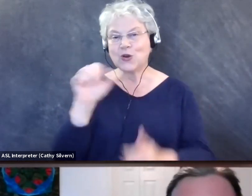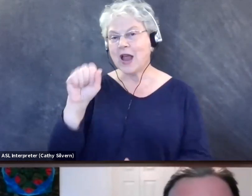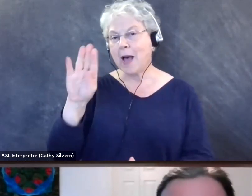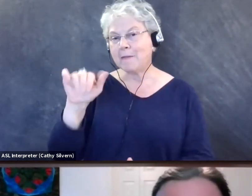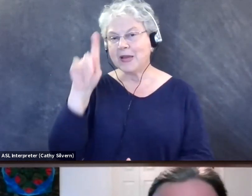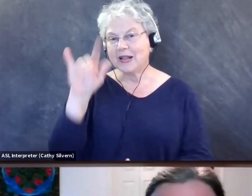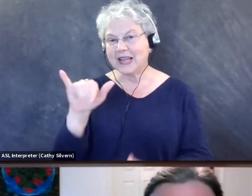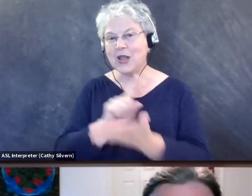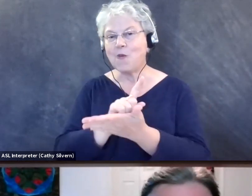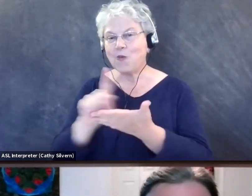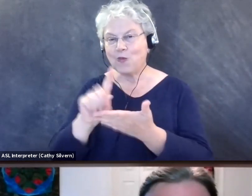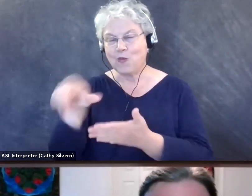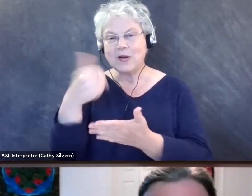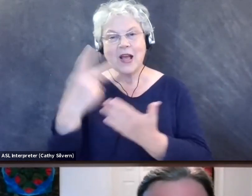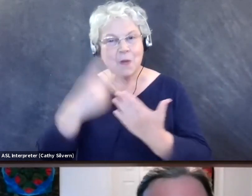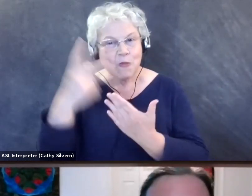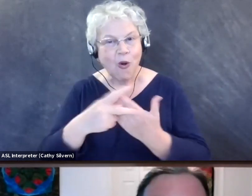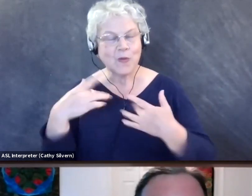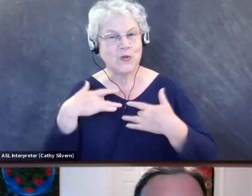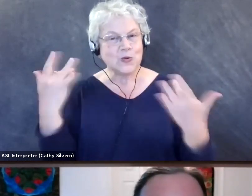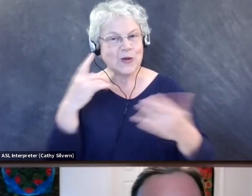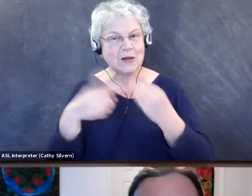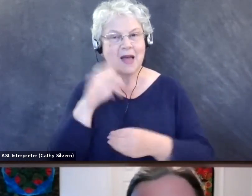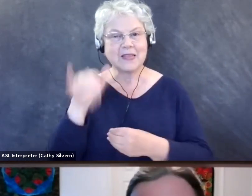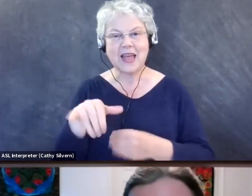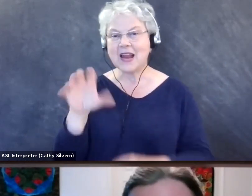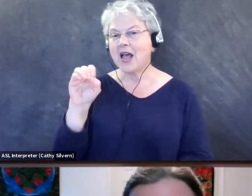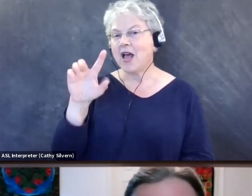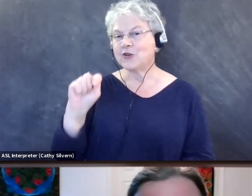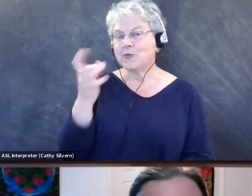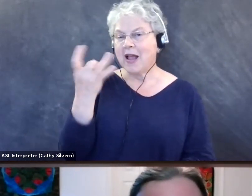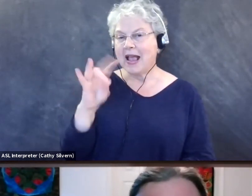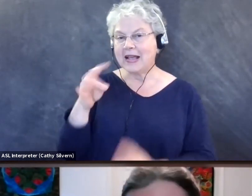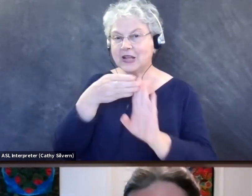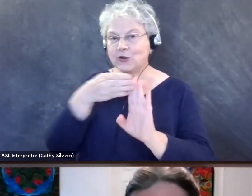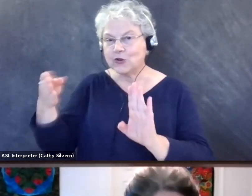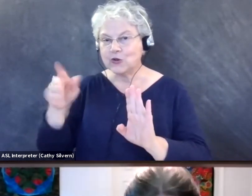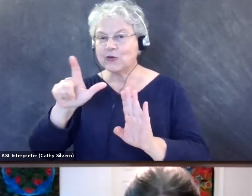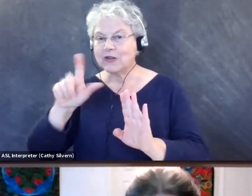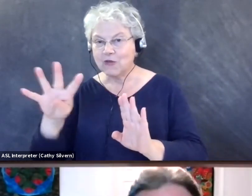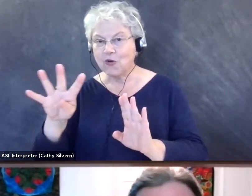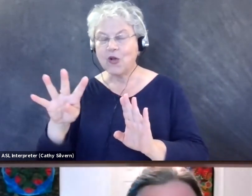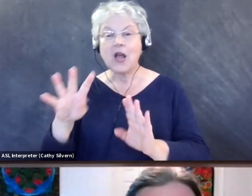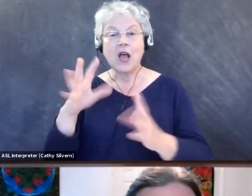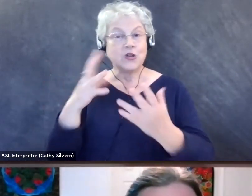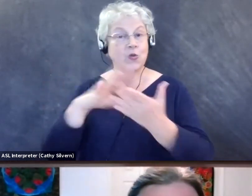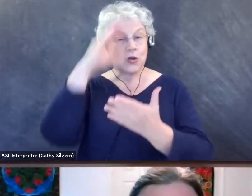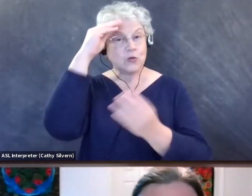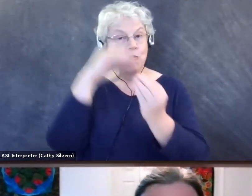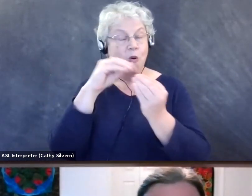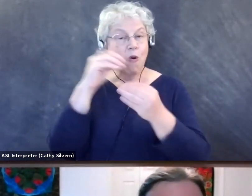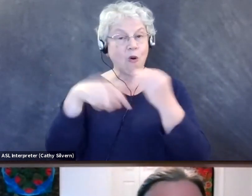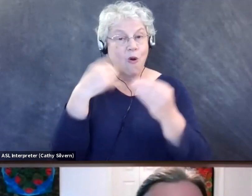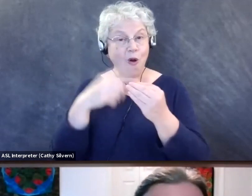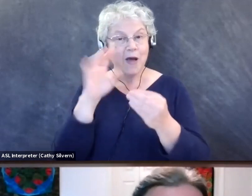that we're really thrilled about, which will be October 18 to 24. So if you're interested in learning a little bit more or